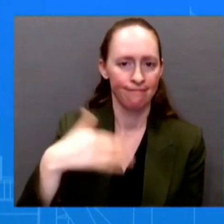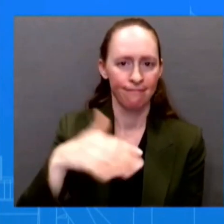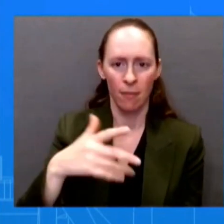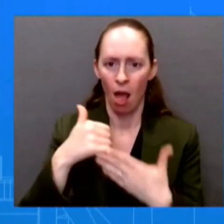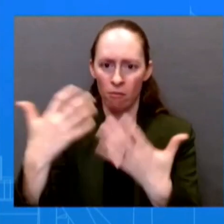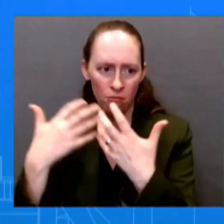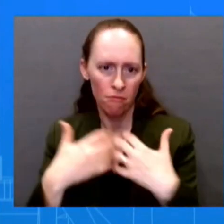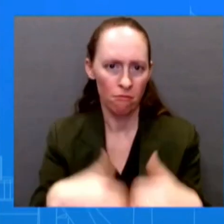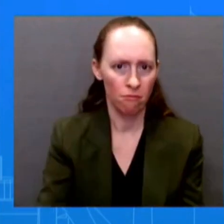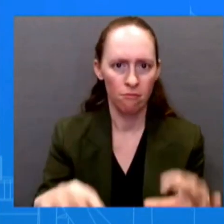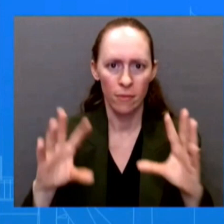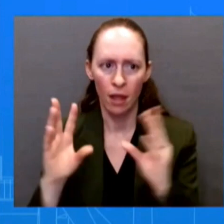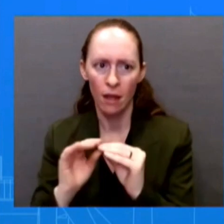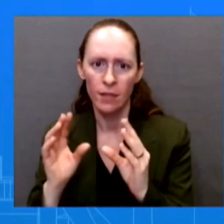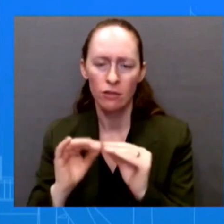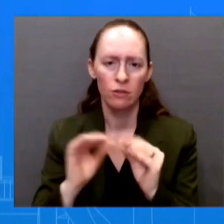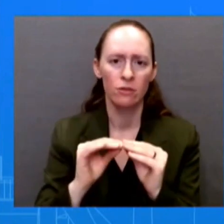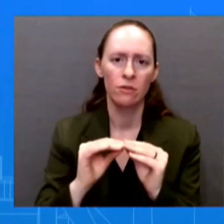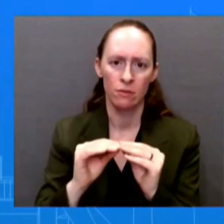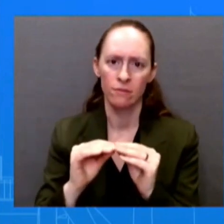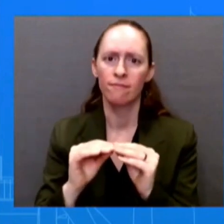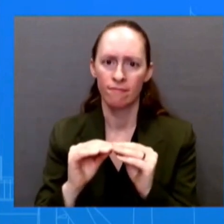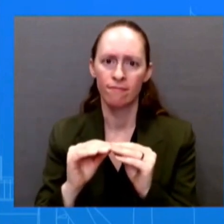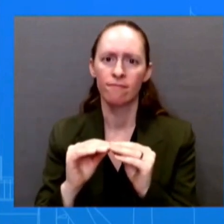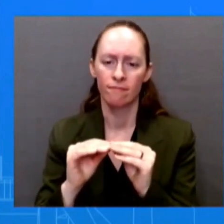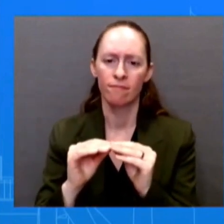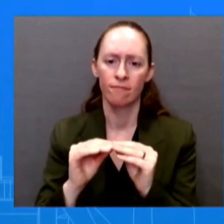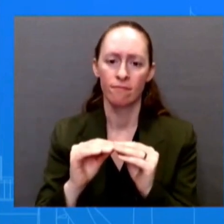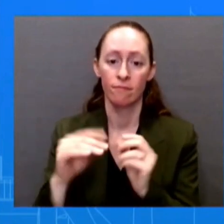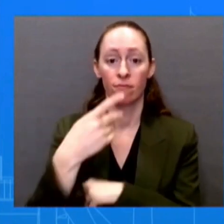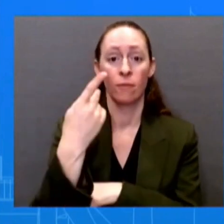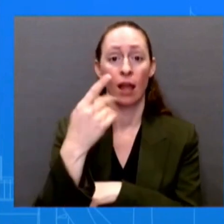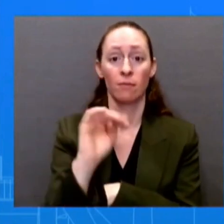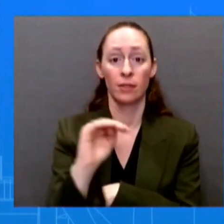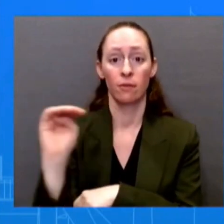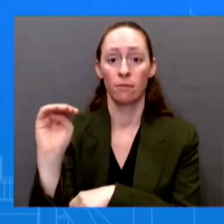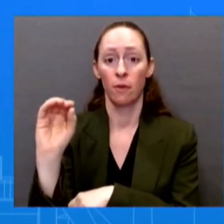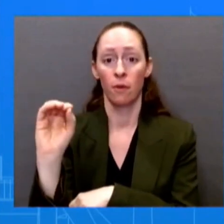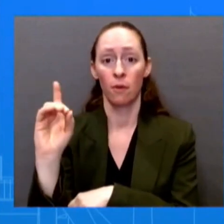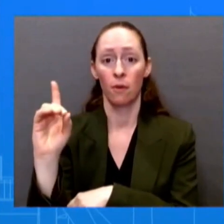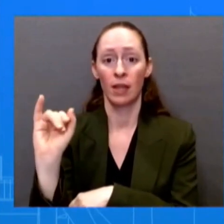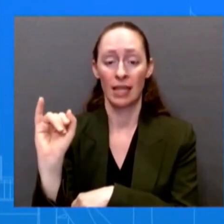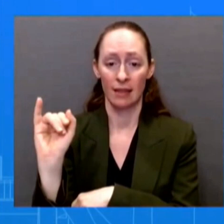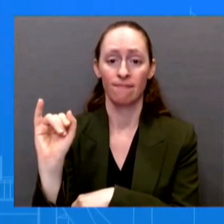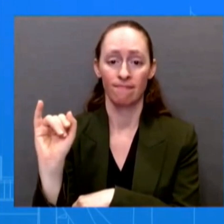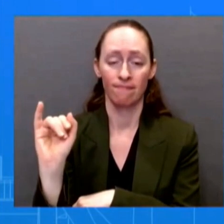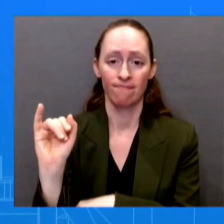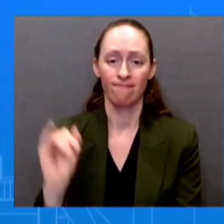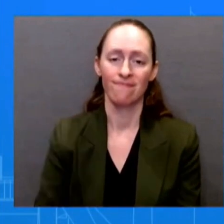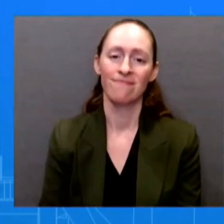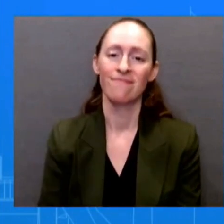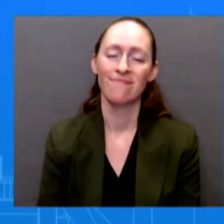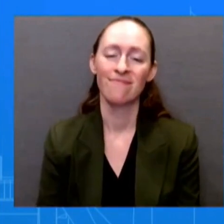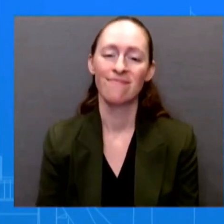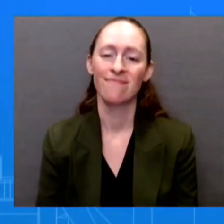of war. And that's a direct quote from the President. Among other priorities addressed, we have a path forward to